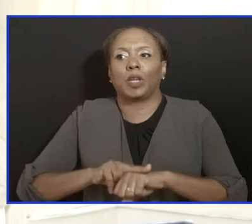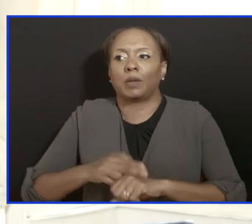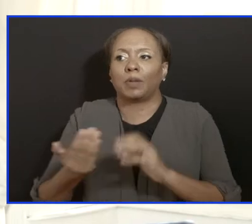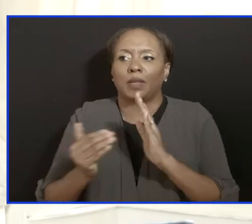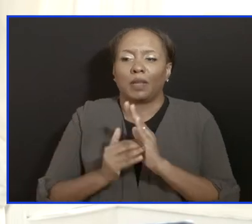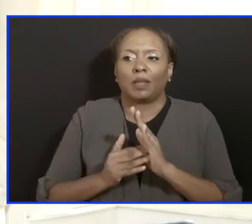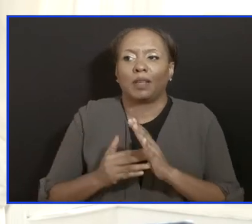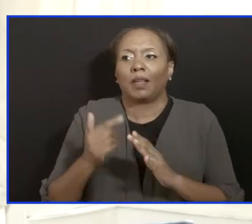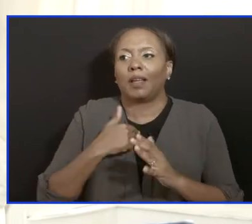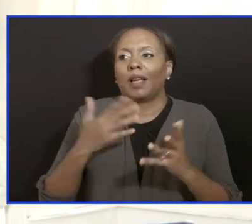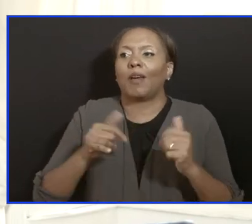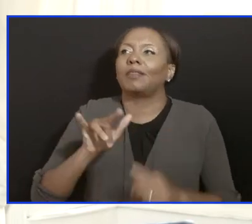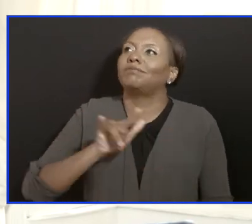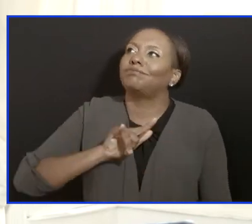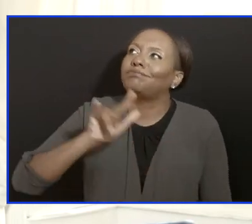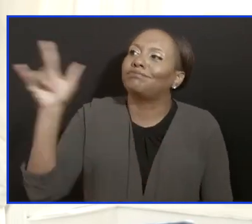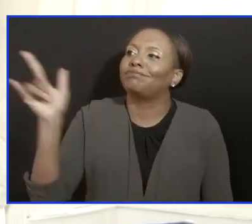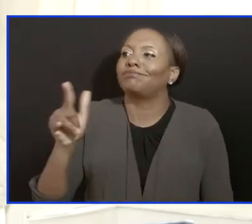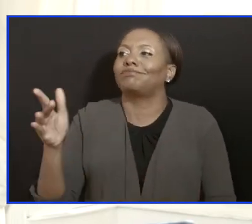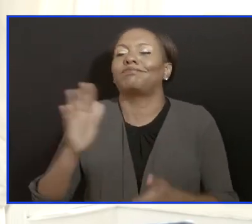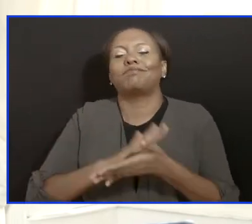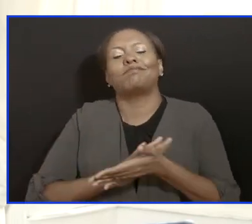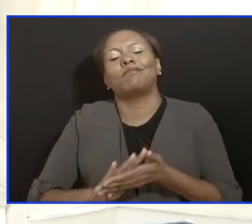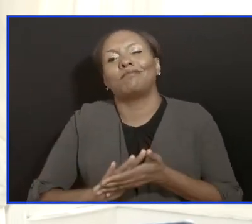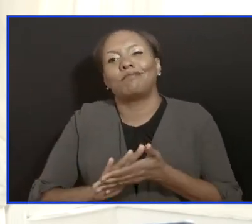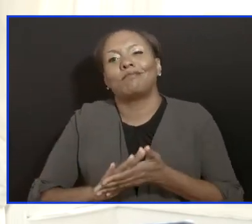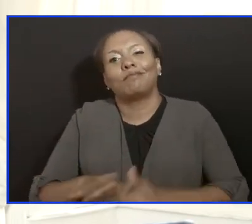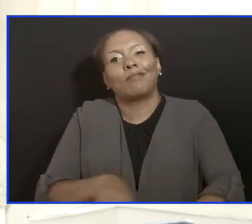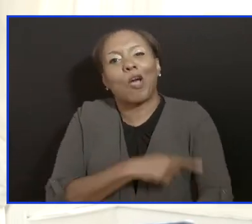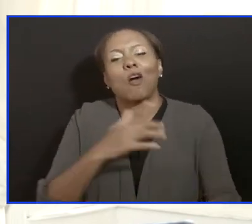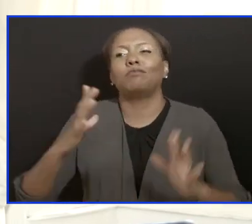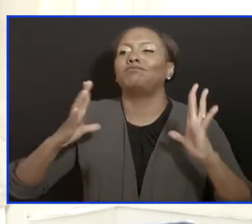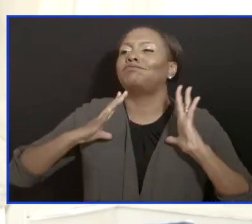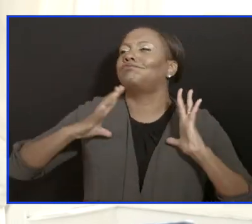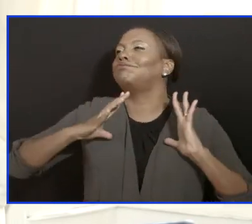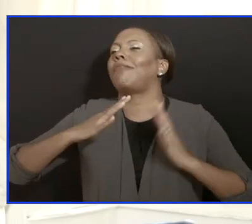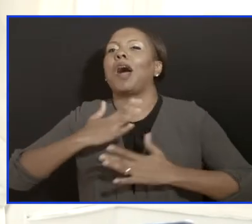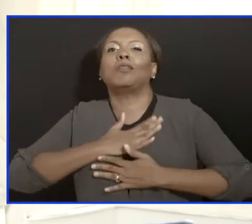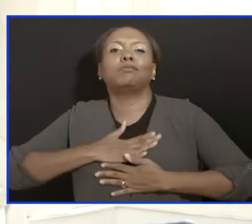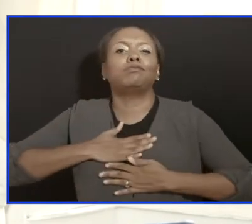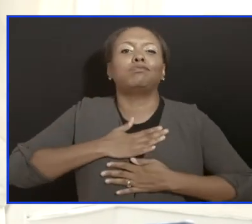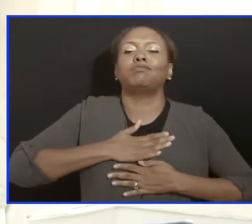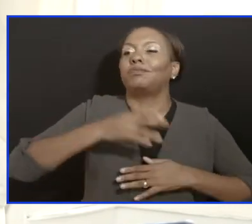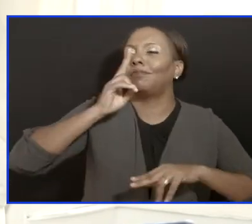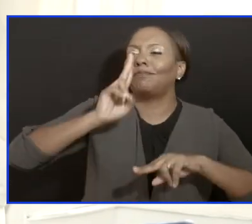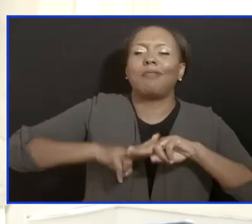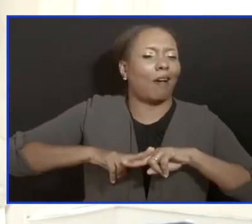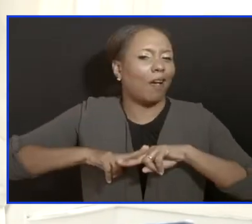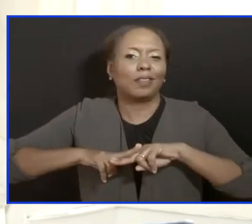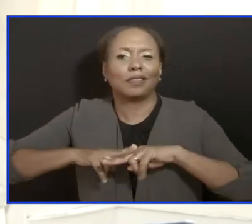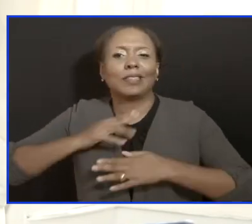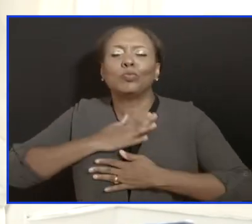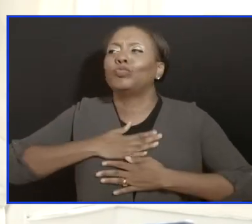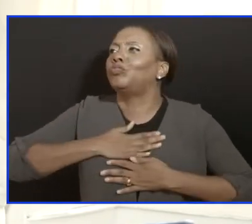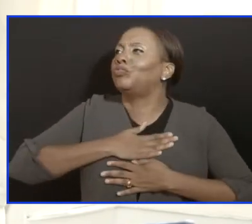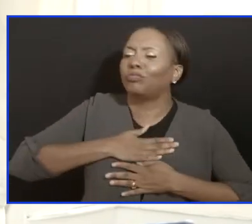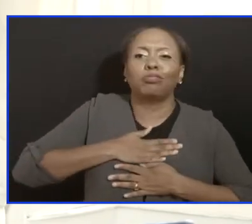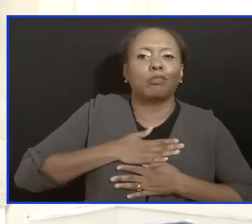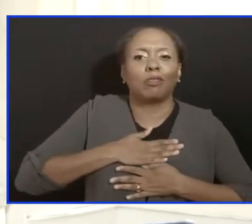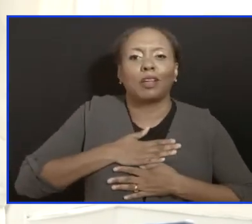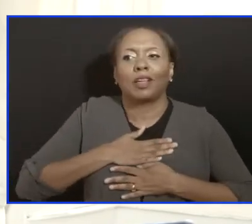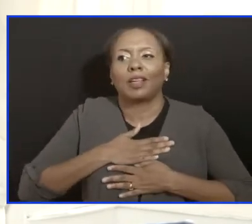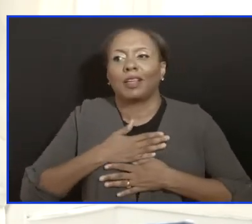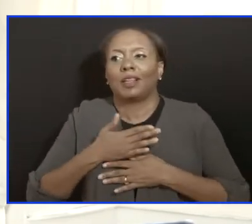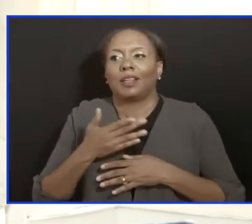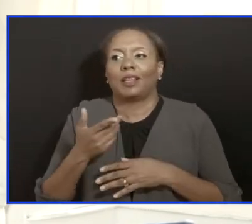to have a long vacation, as I always say, at the end of this. I want to be able to do all the things that you want to do or you would do before. I gave